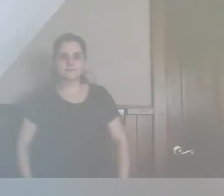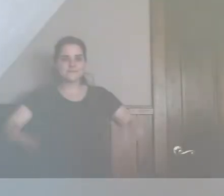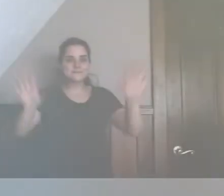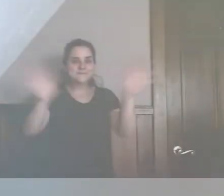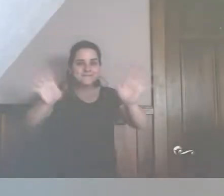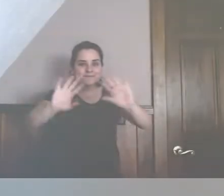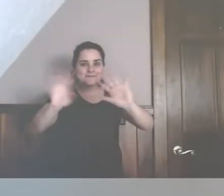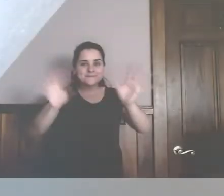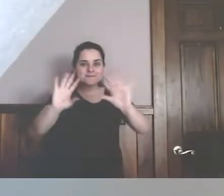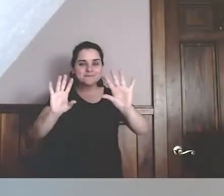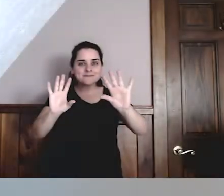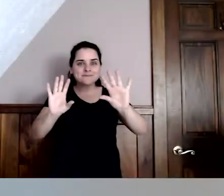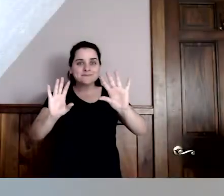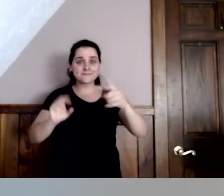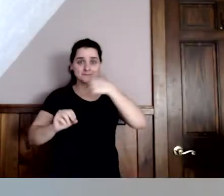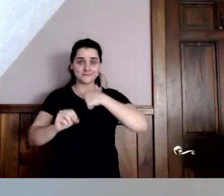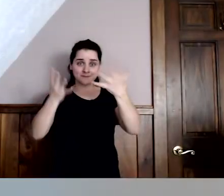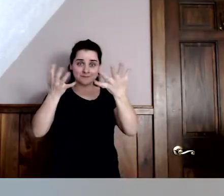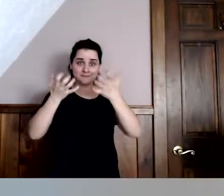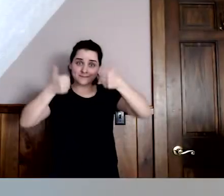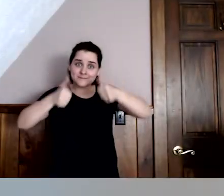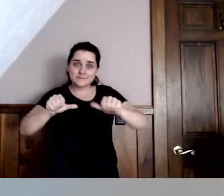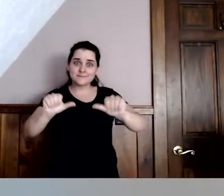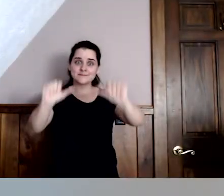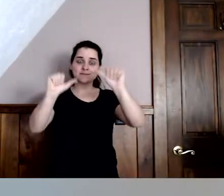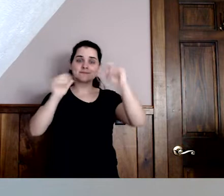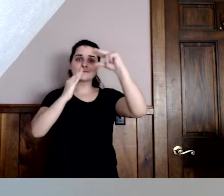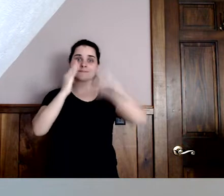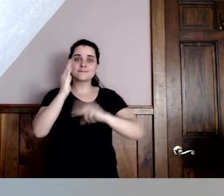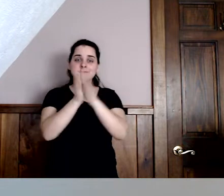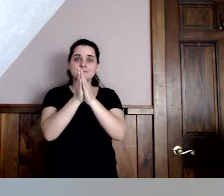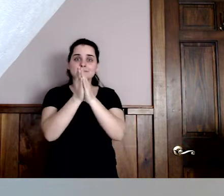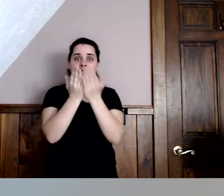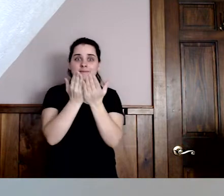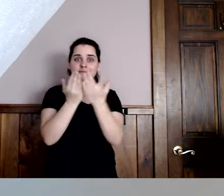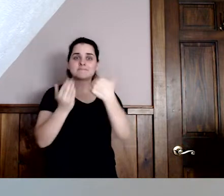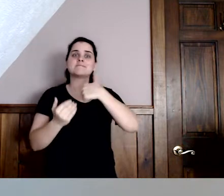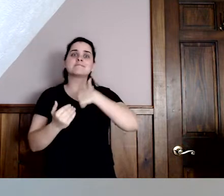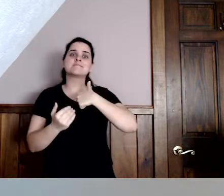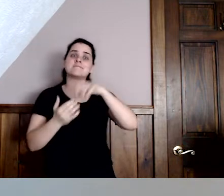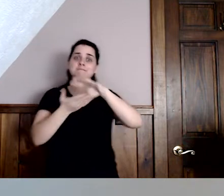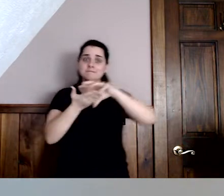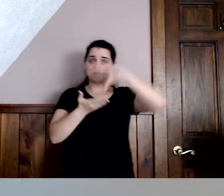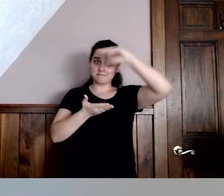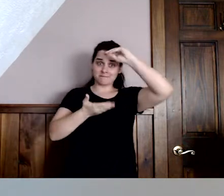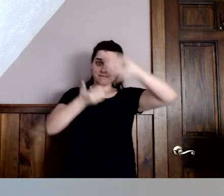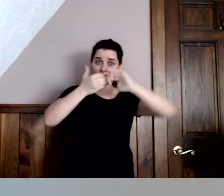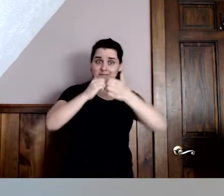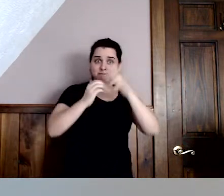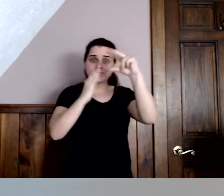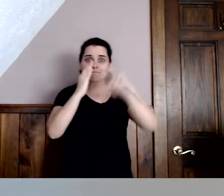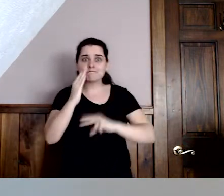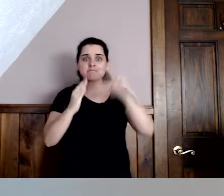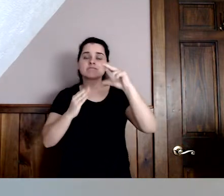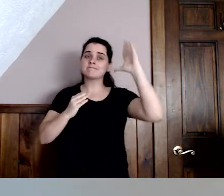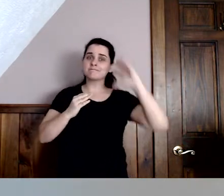Hi everybody! I wanted to try reading to you a book that was one of the first books that I learned to